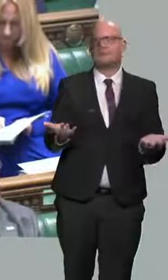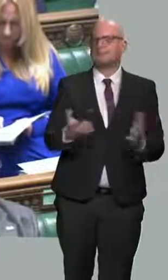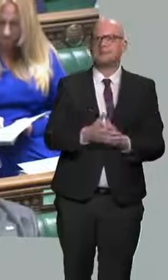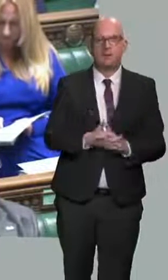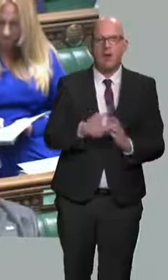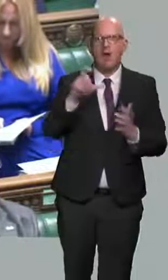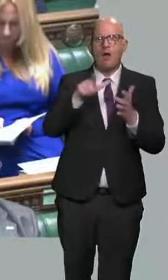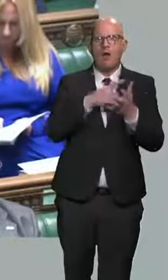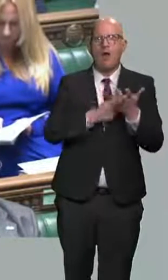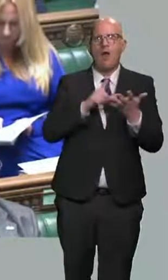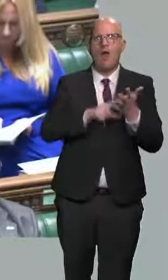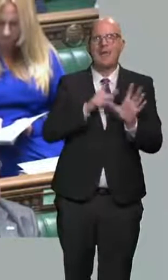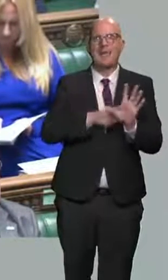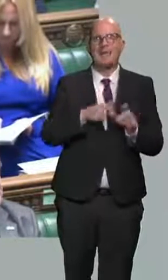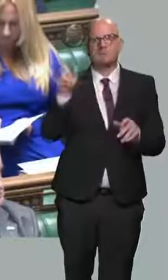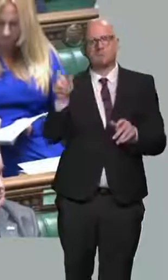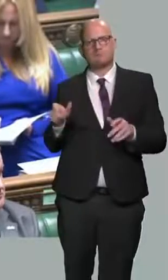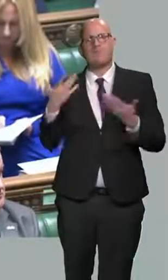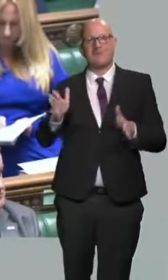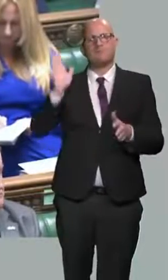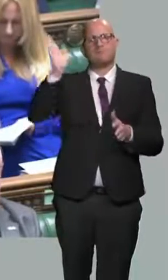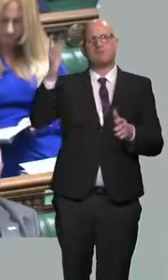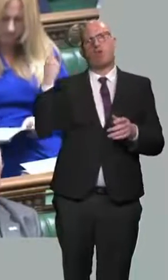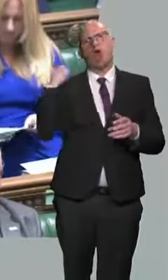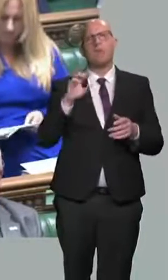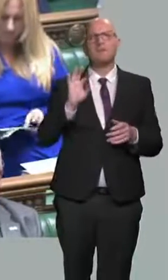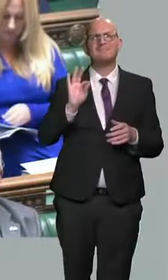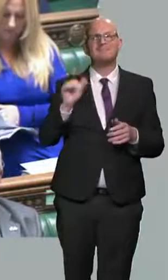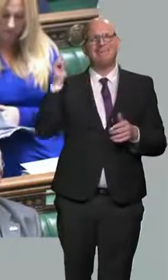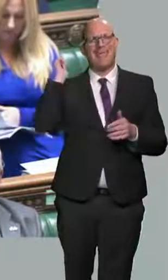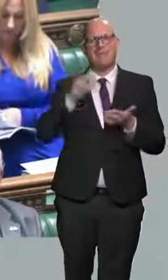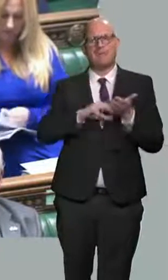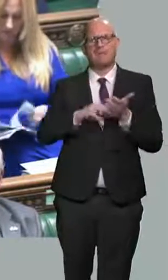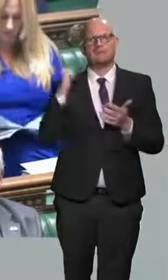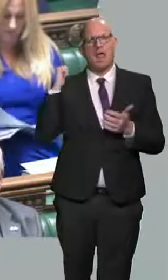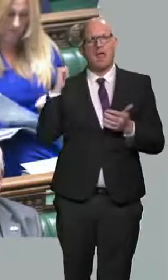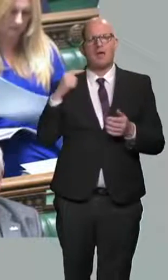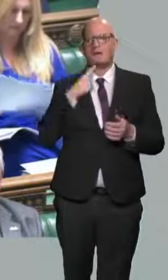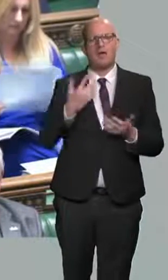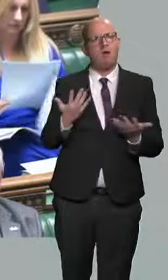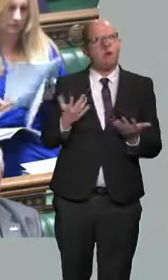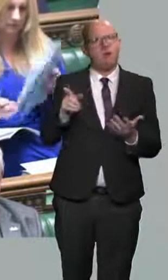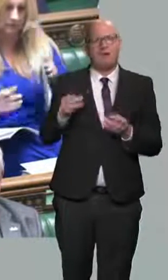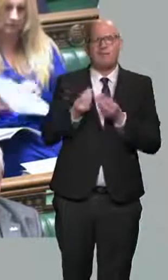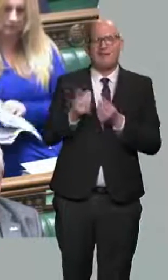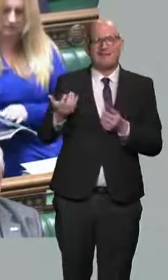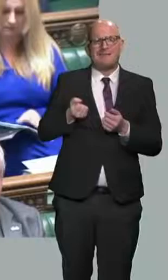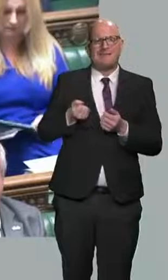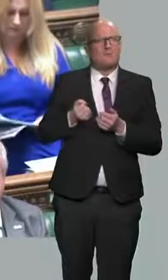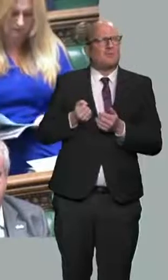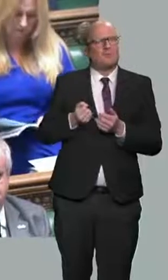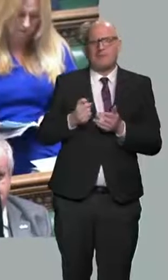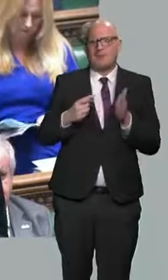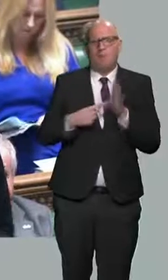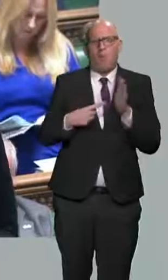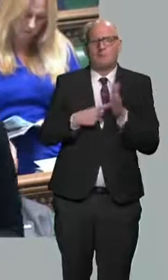spoke at the gingerbread reception on Monday and told us all how important it was that that money was there because things are tighter than they